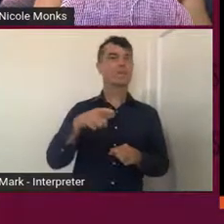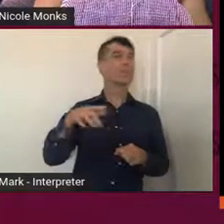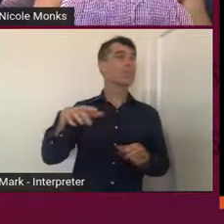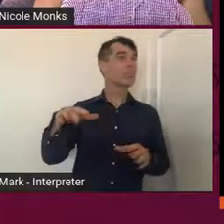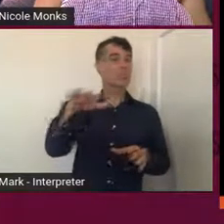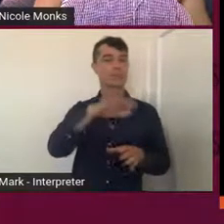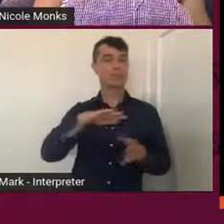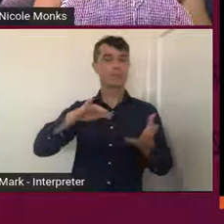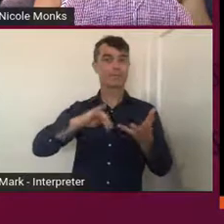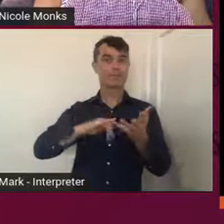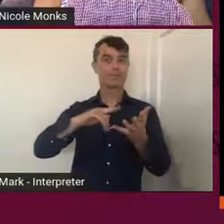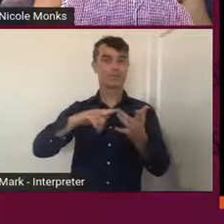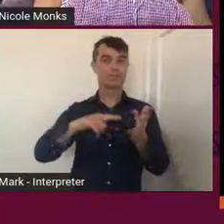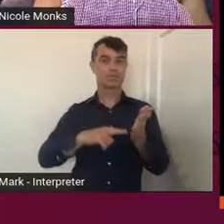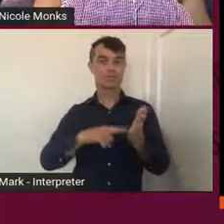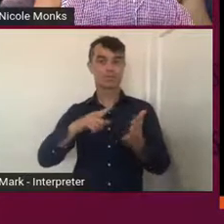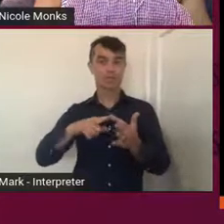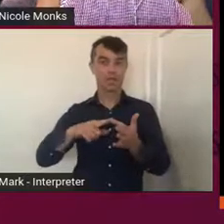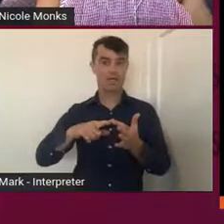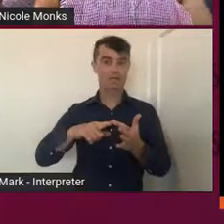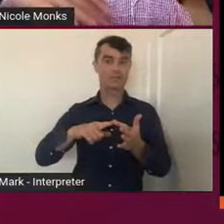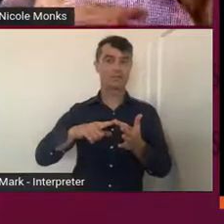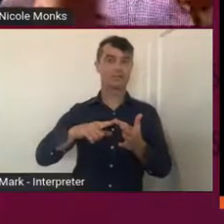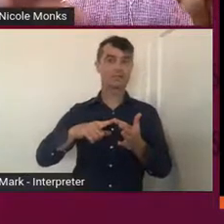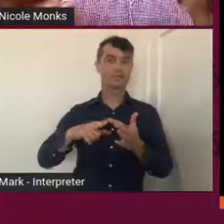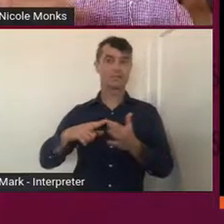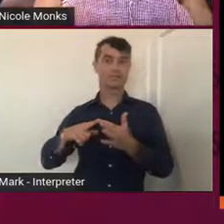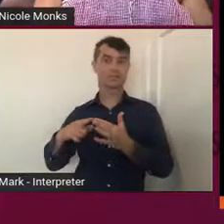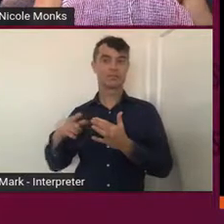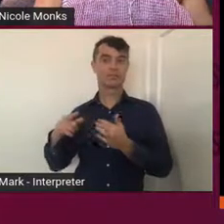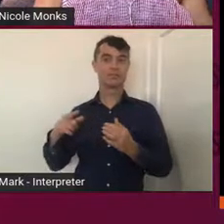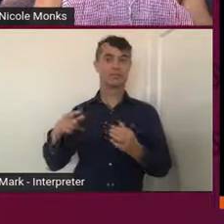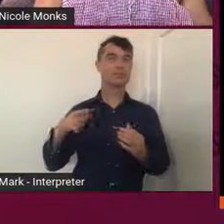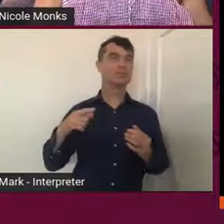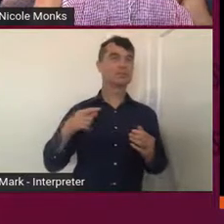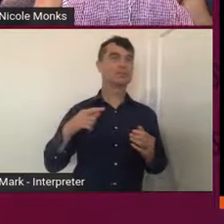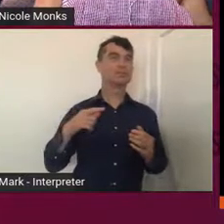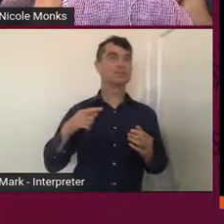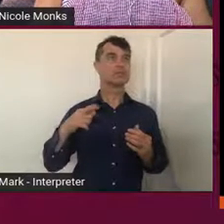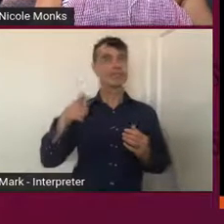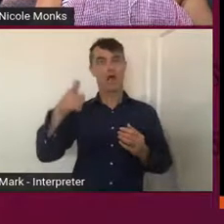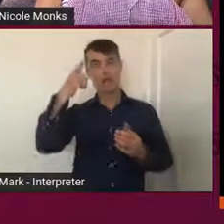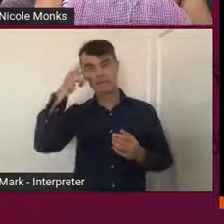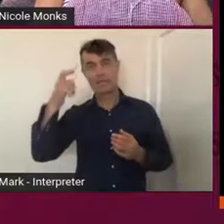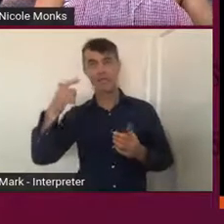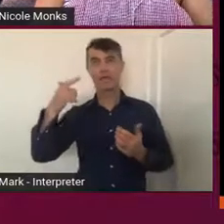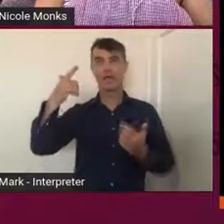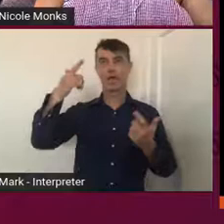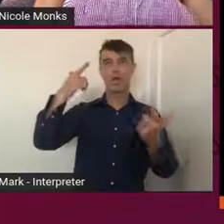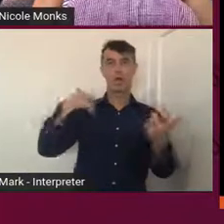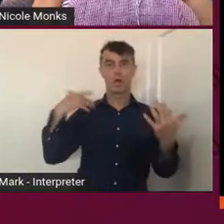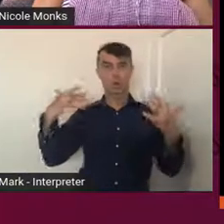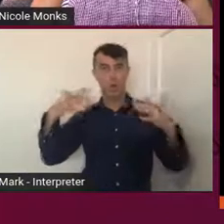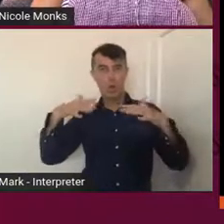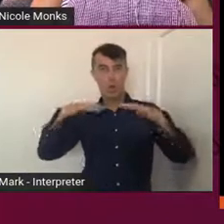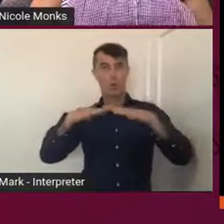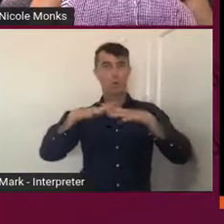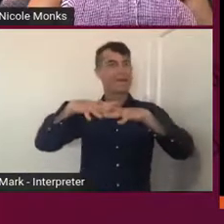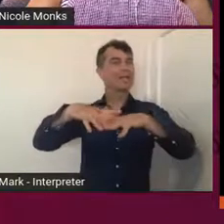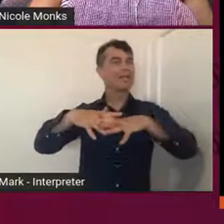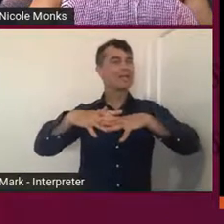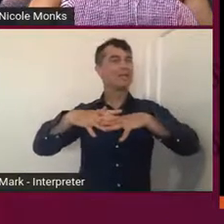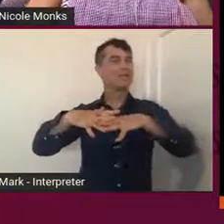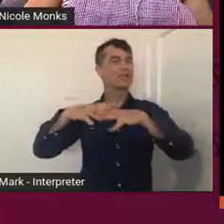of developed those ideas. And wove them through in a really kind of integrated way. So,